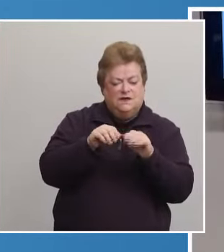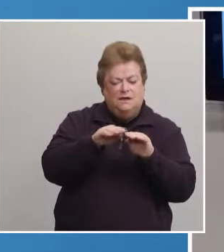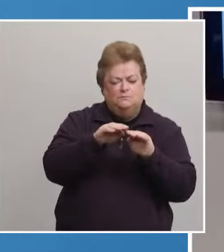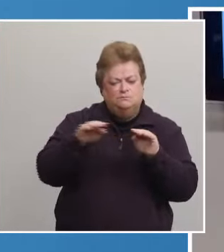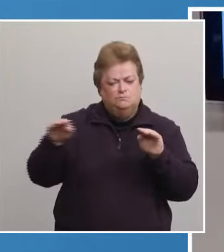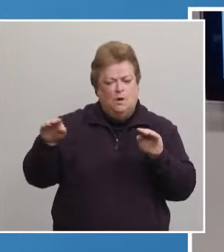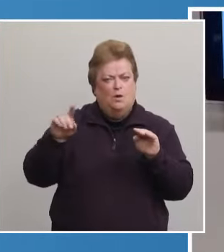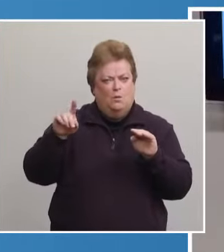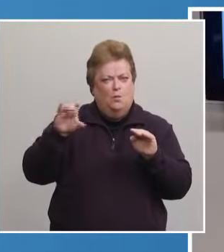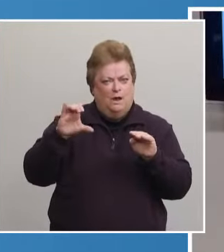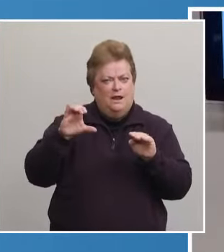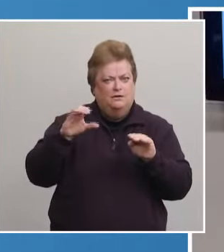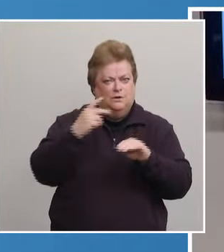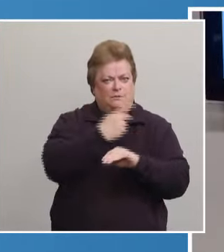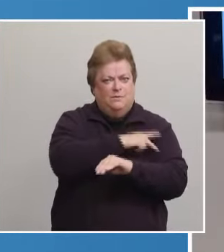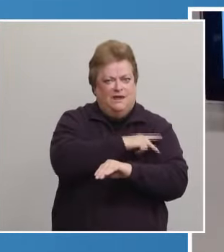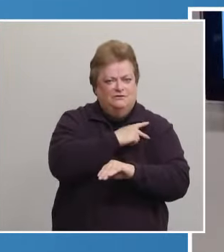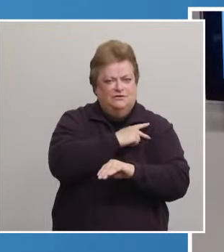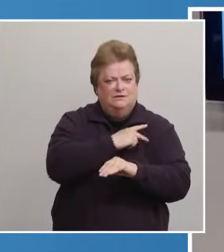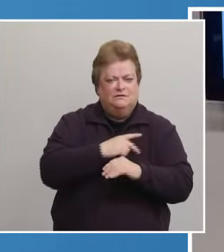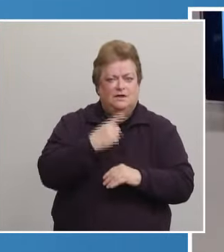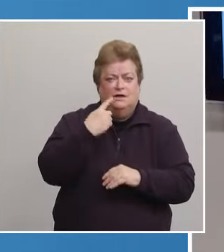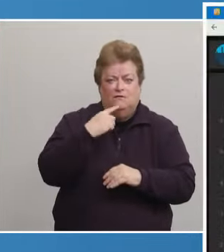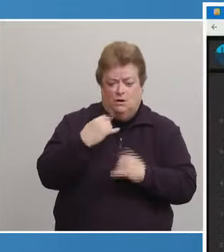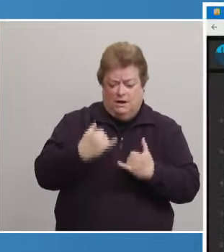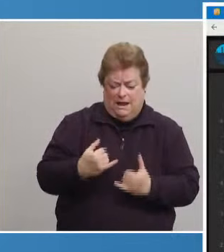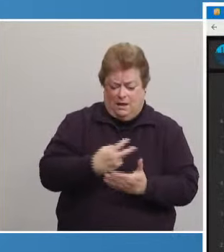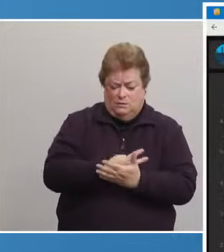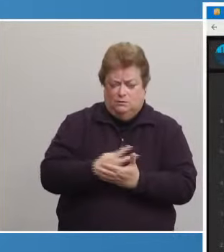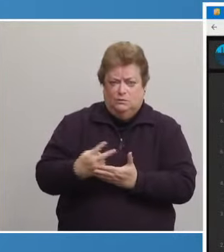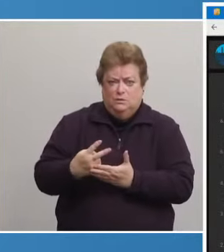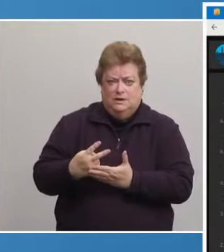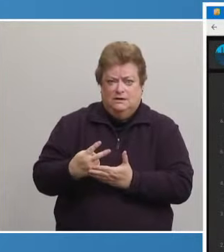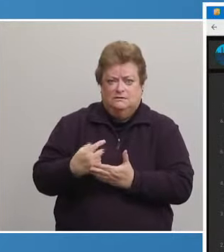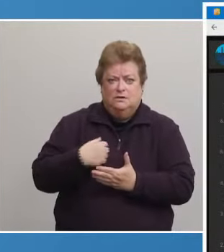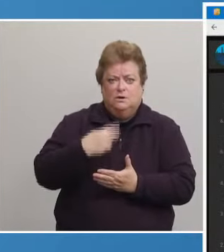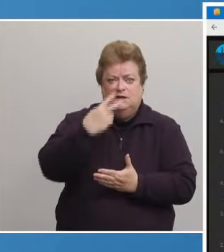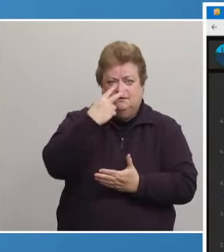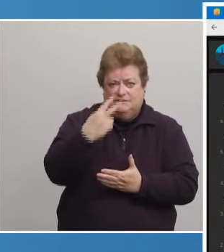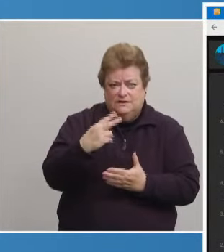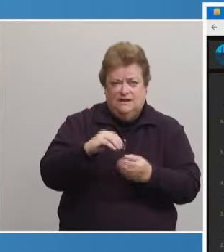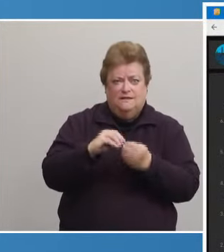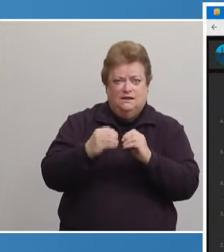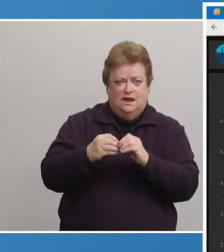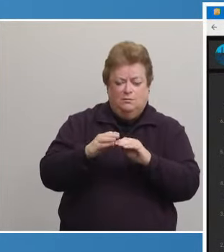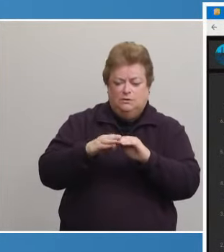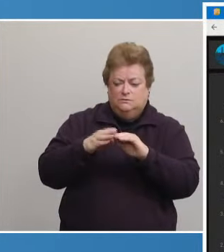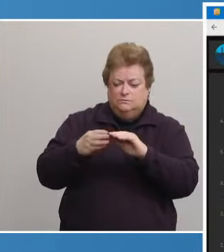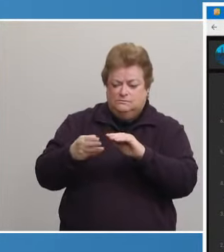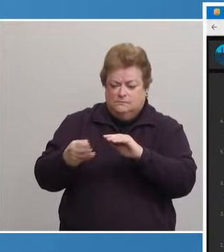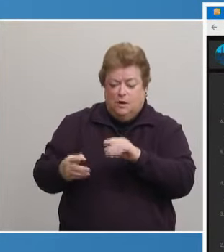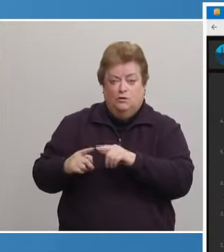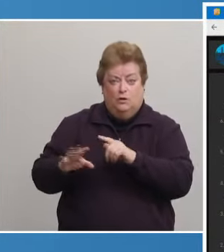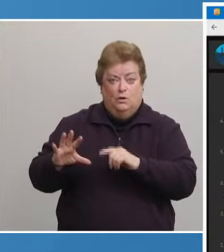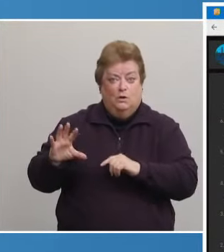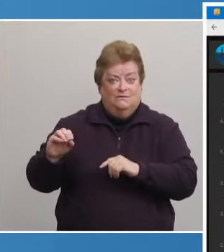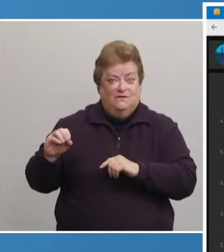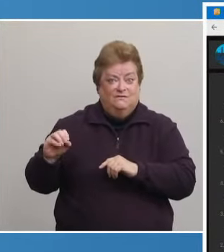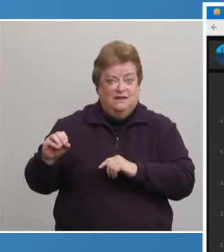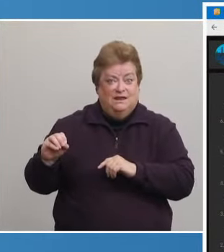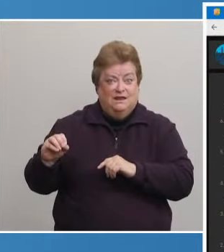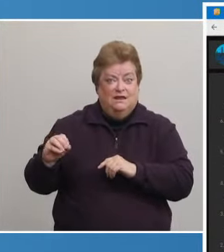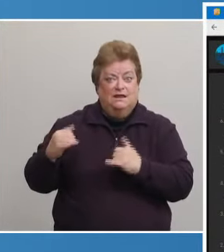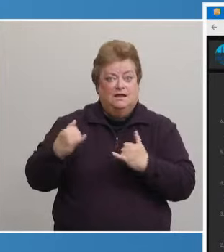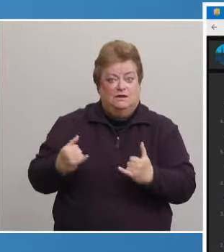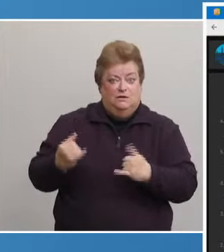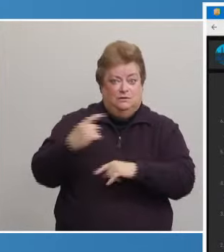patients per day. For about two weeks now we've been seeing a steady decline toward the 50s. Today we